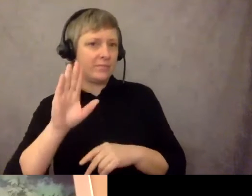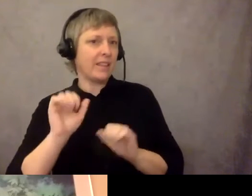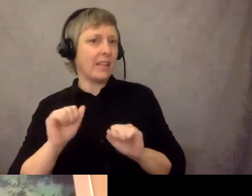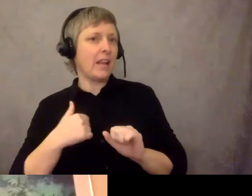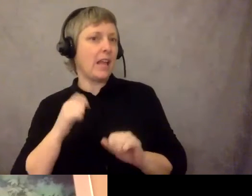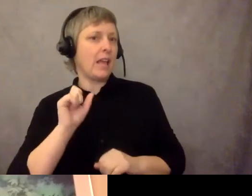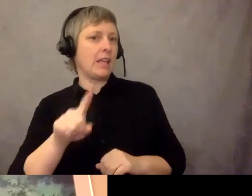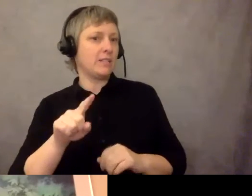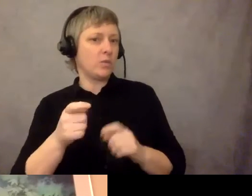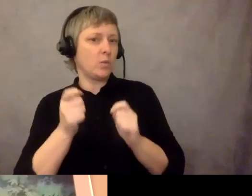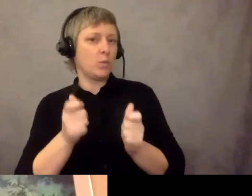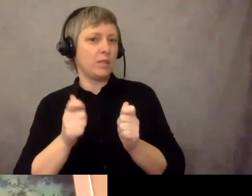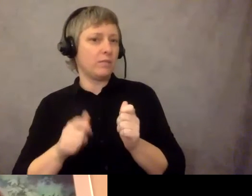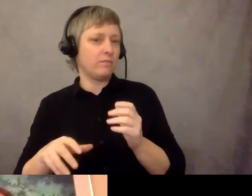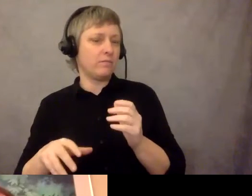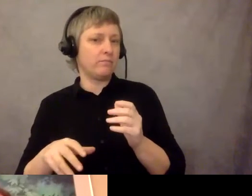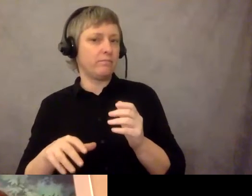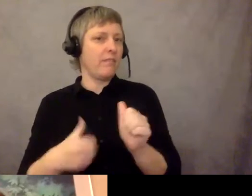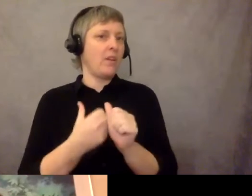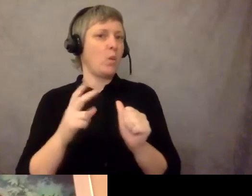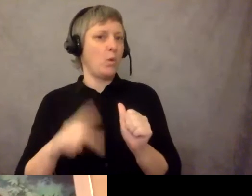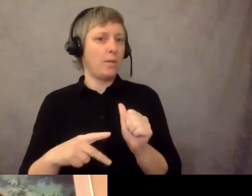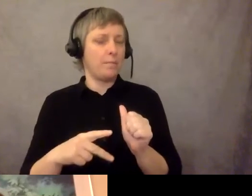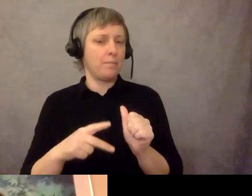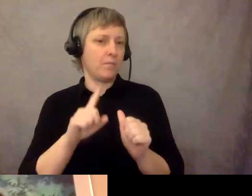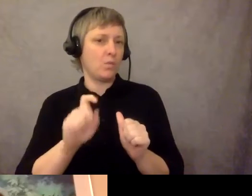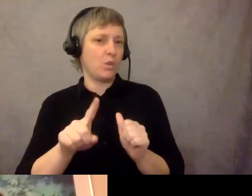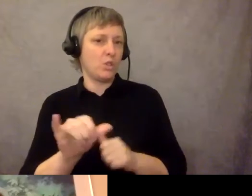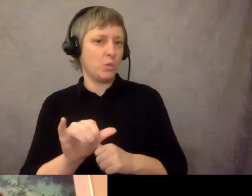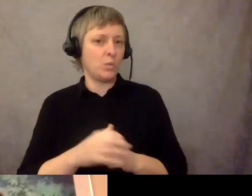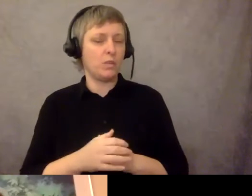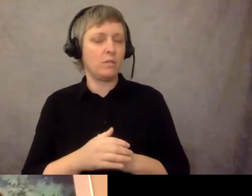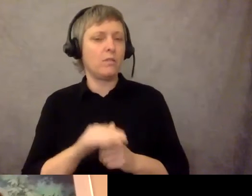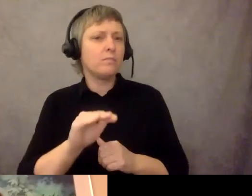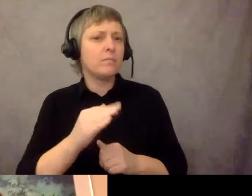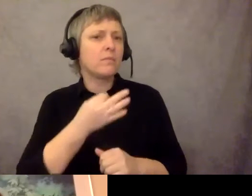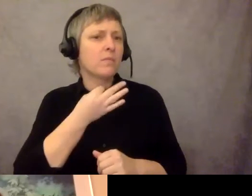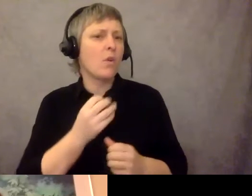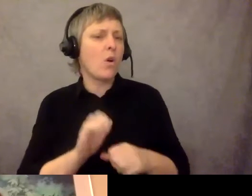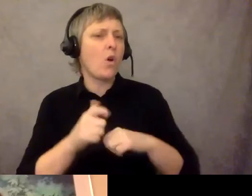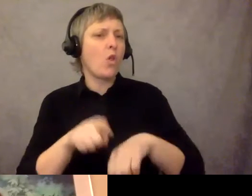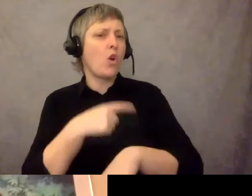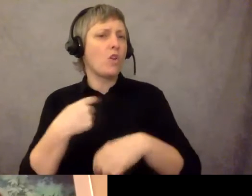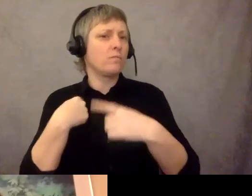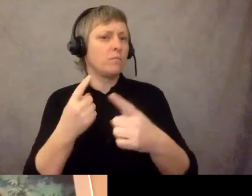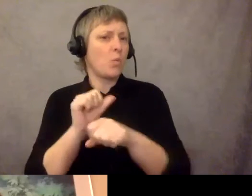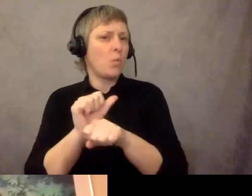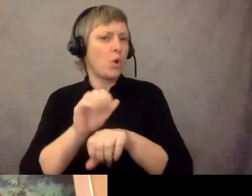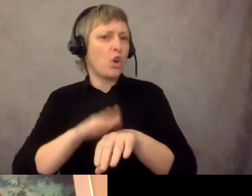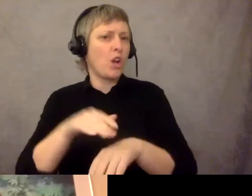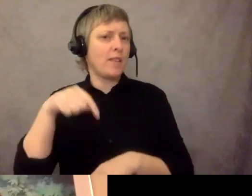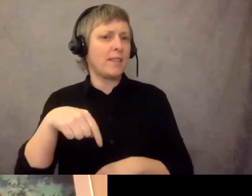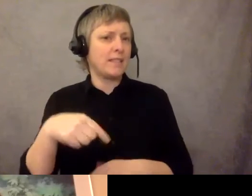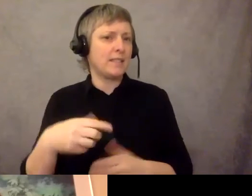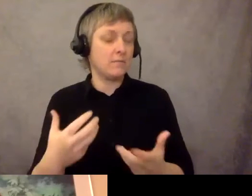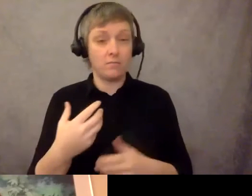how long has this kind of been in the works, would you say months, weeks, years? If you could